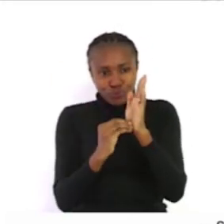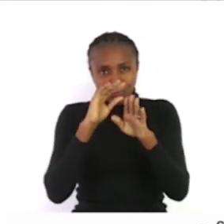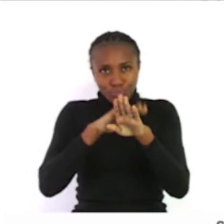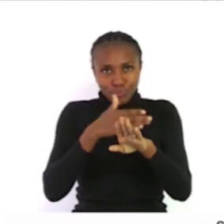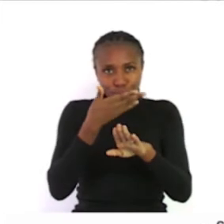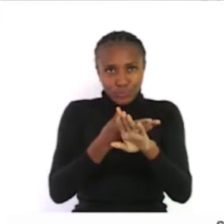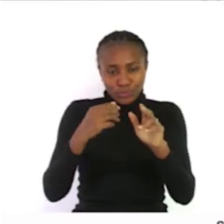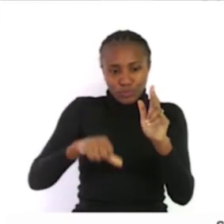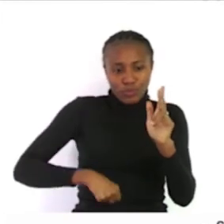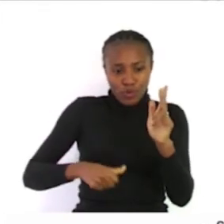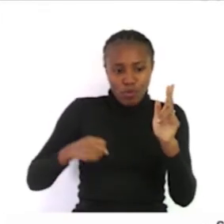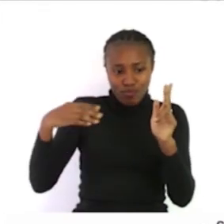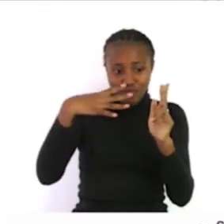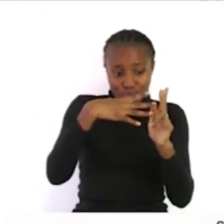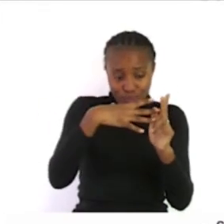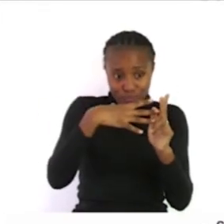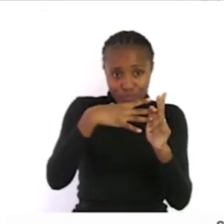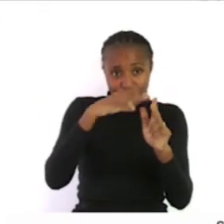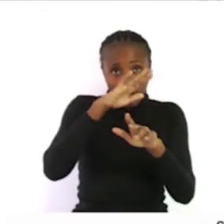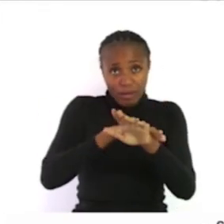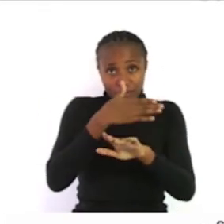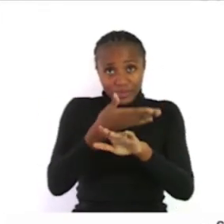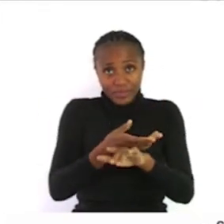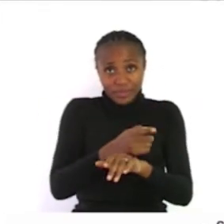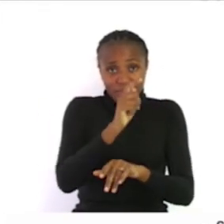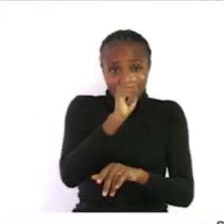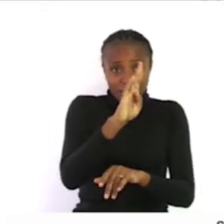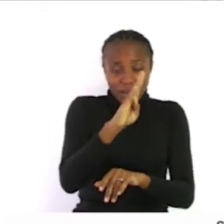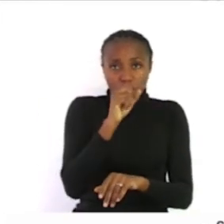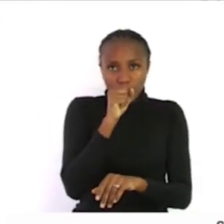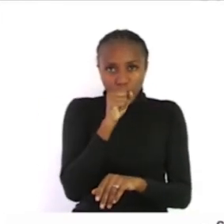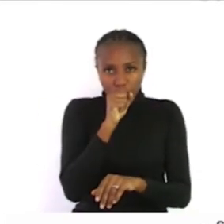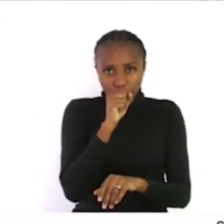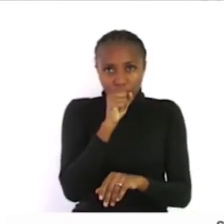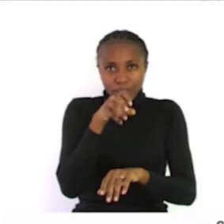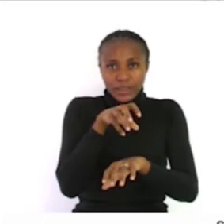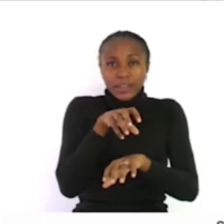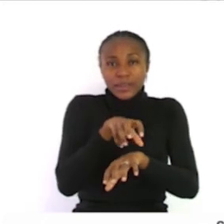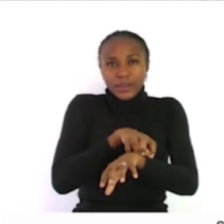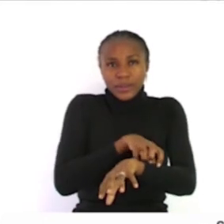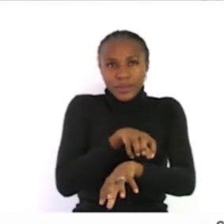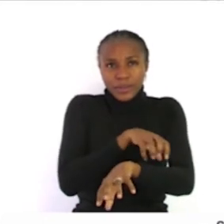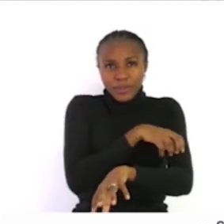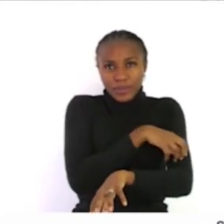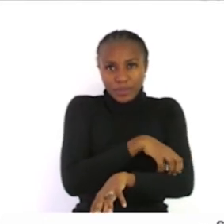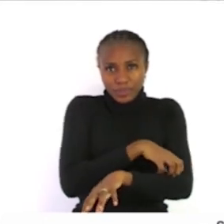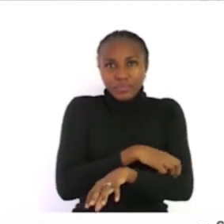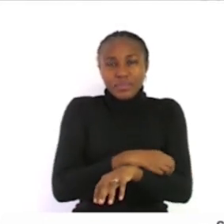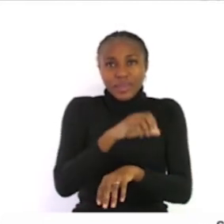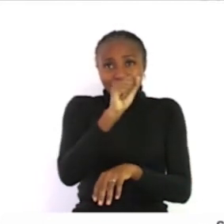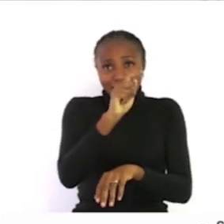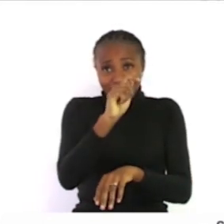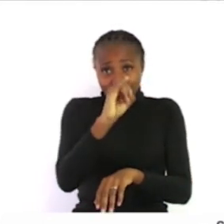communicable diseases for example TB missiles STIs